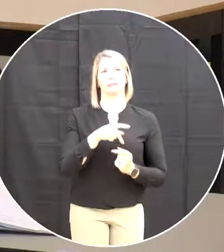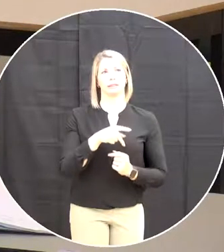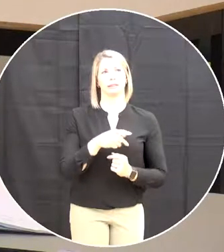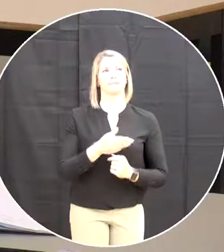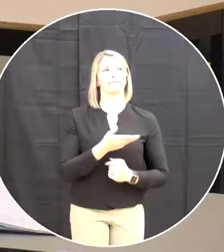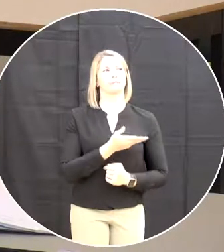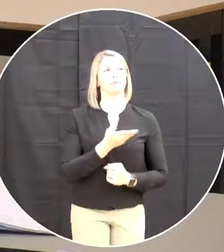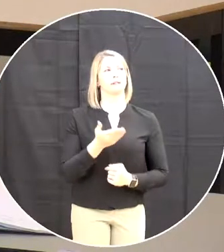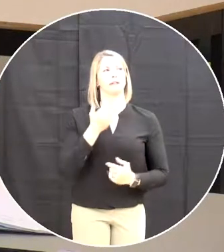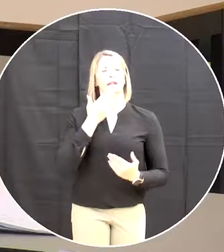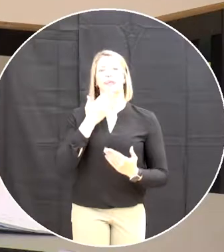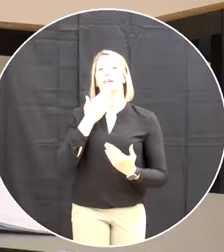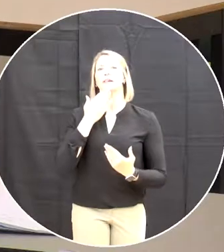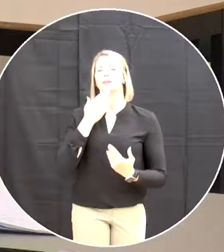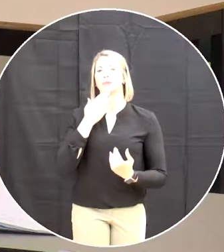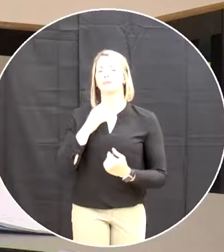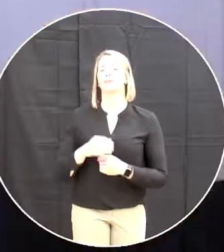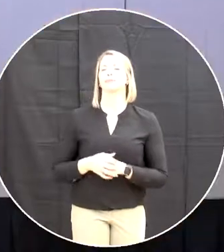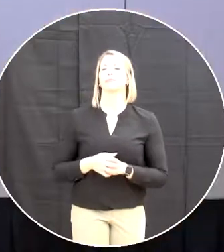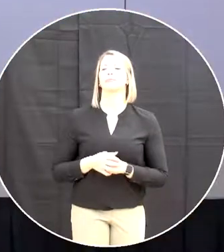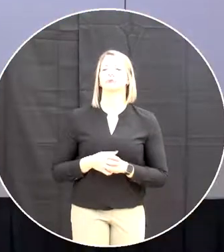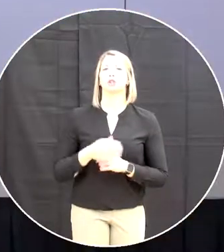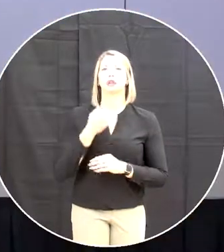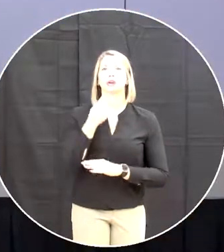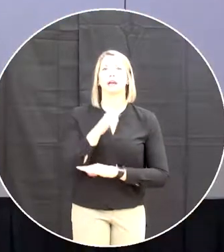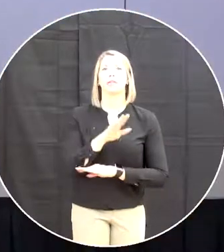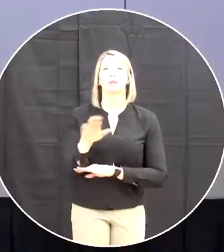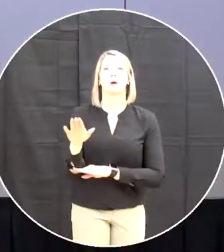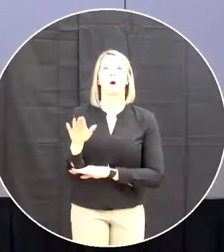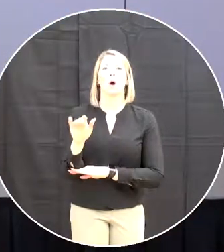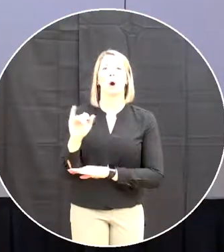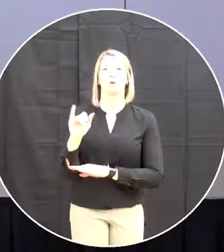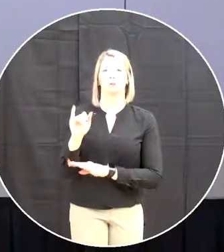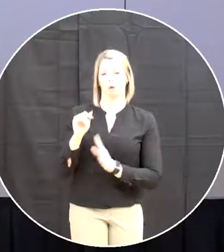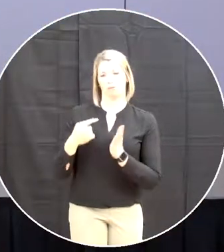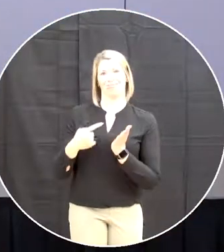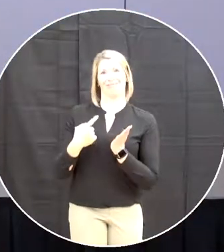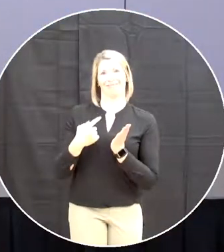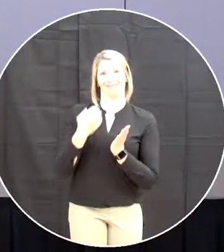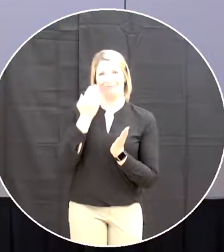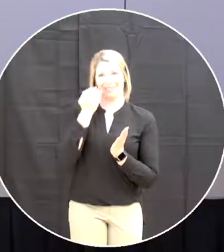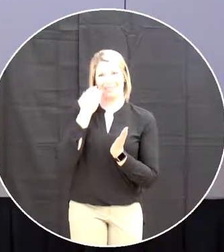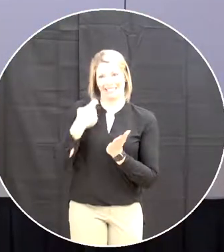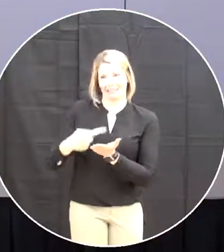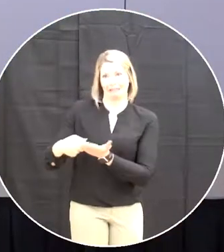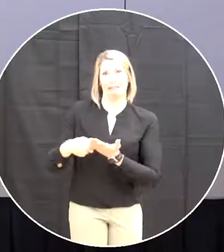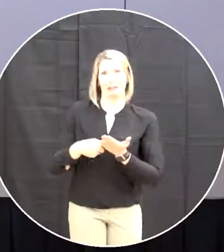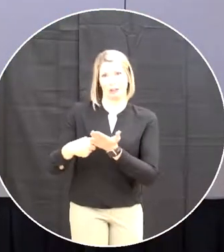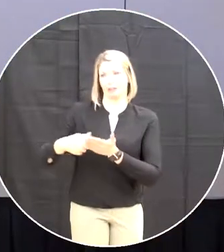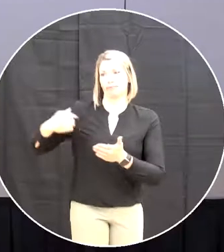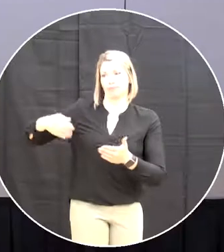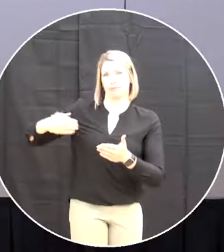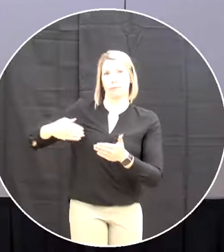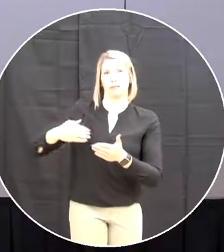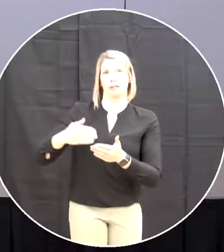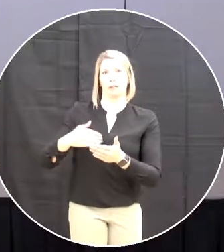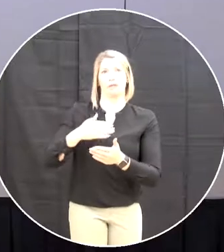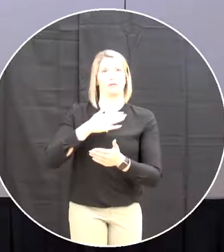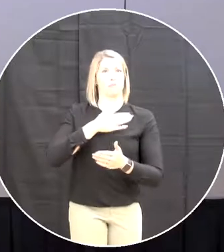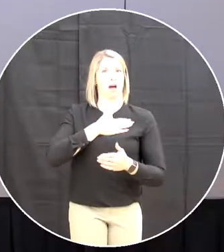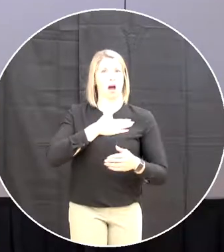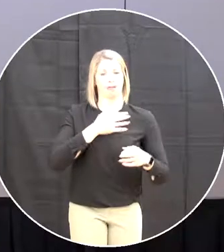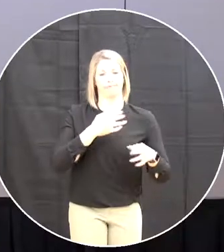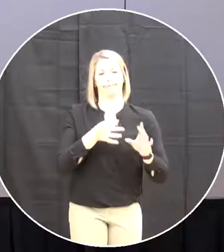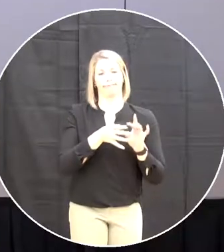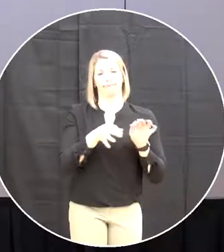and good afternoon I would note that this issue has been discussed in the working session so the preamble will be rather brief